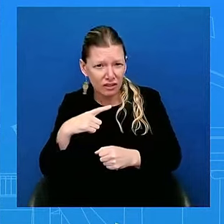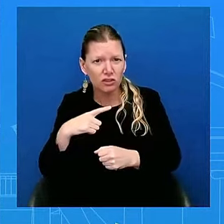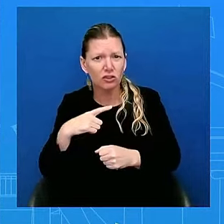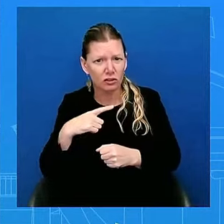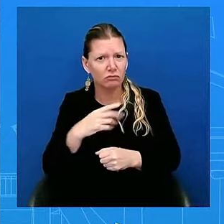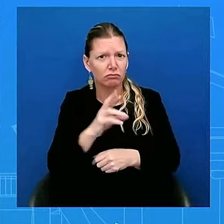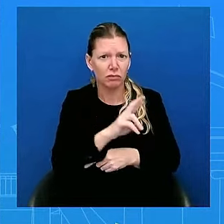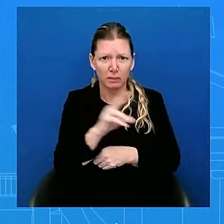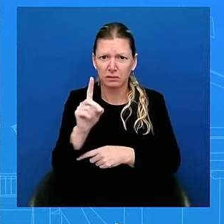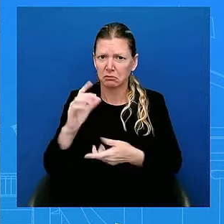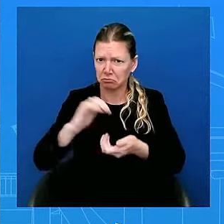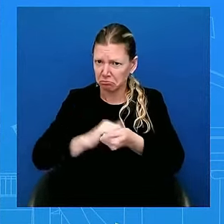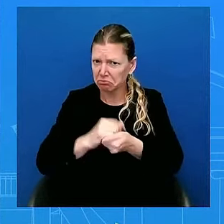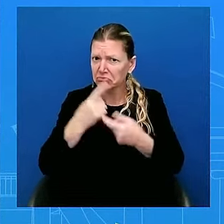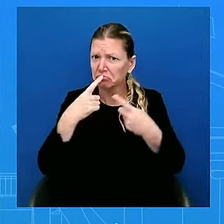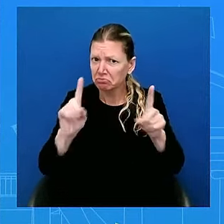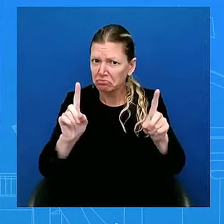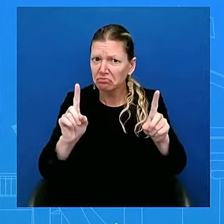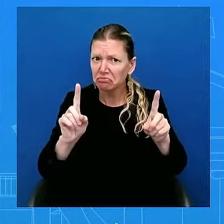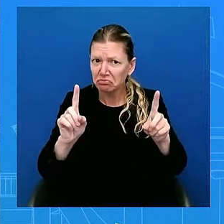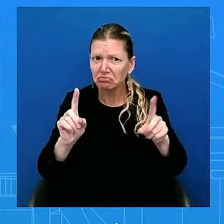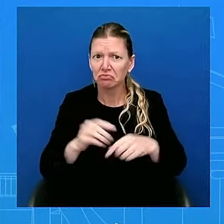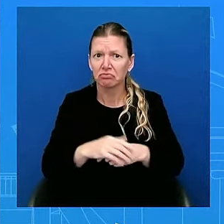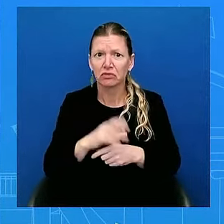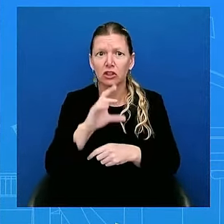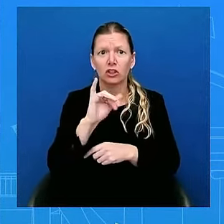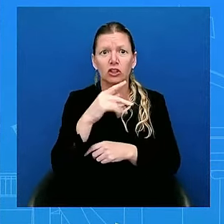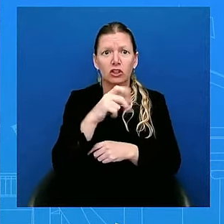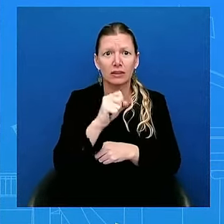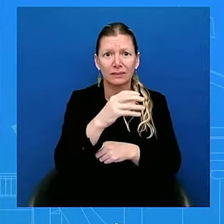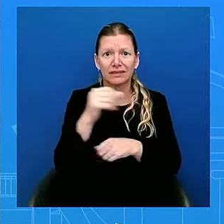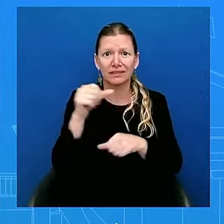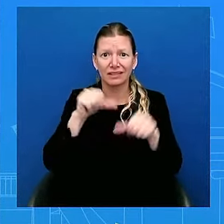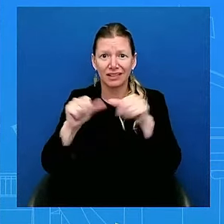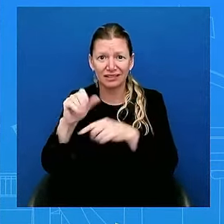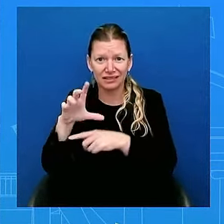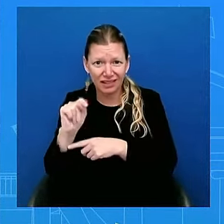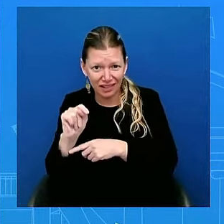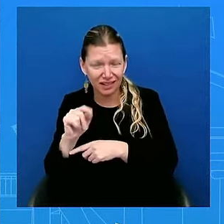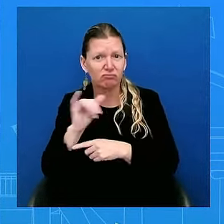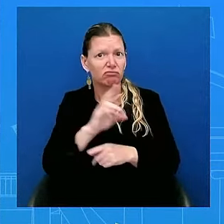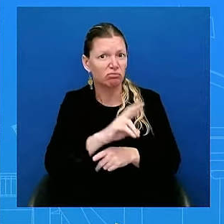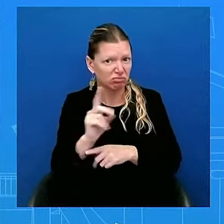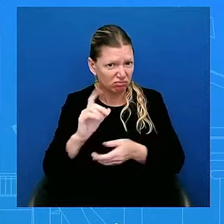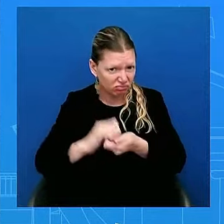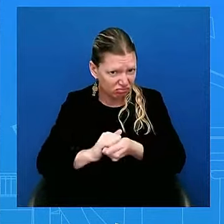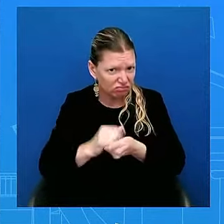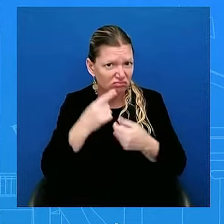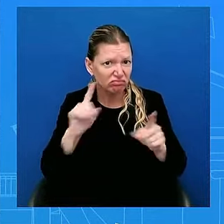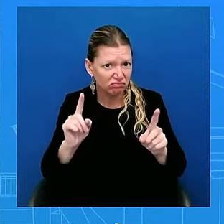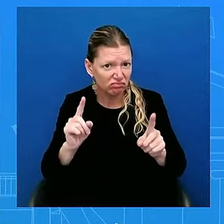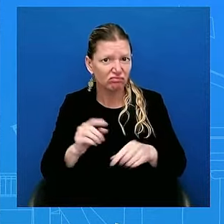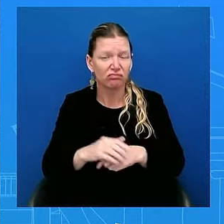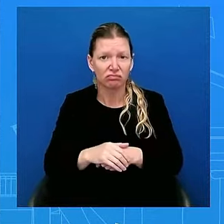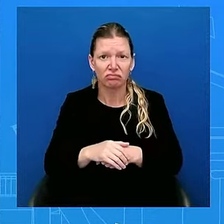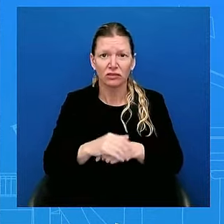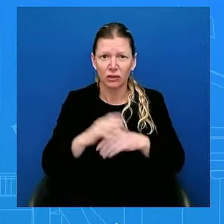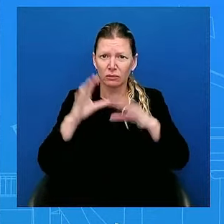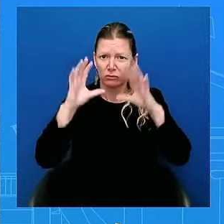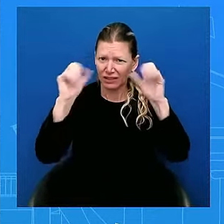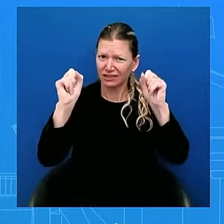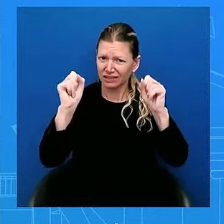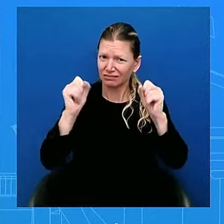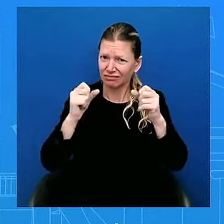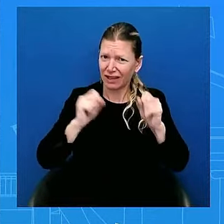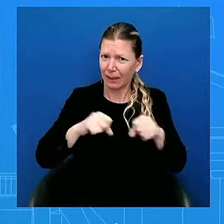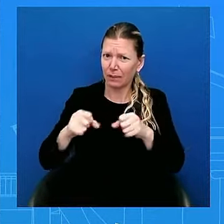bipartisan way. This president was able to reach across the aisle and get that done. Think about NATO making that stronger and bigger. I mean, there are many ways.